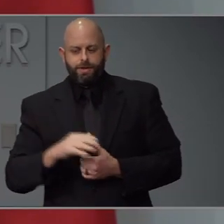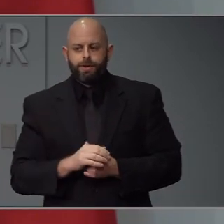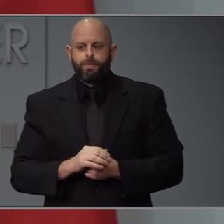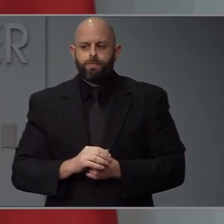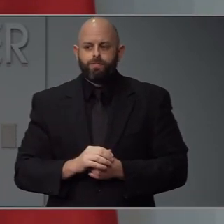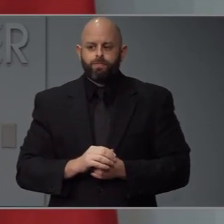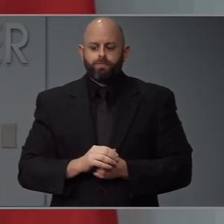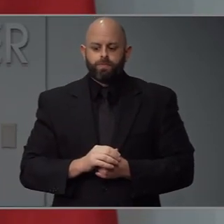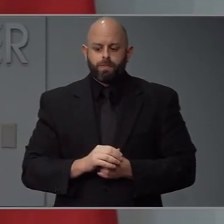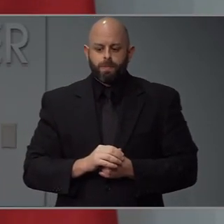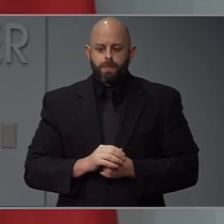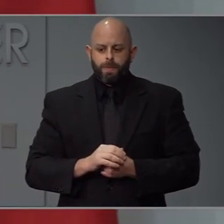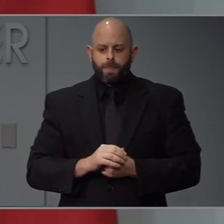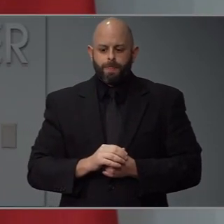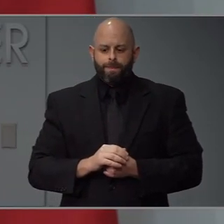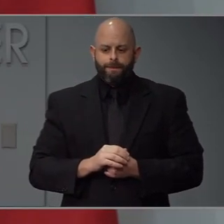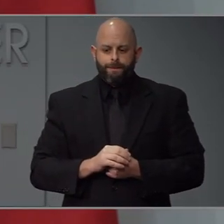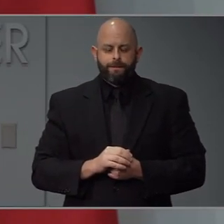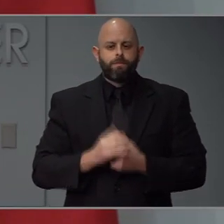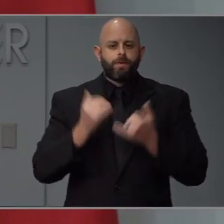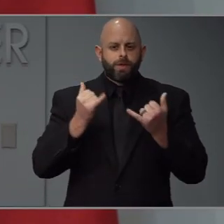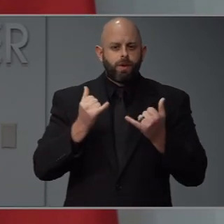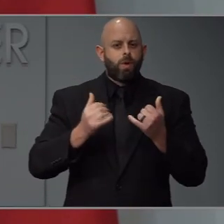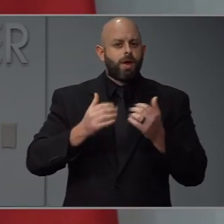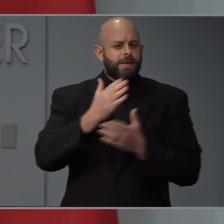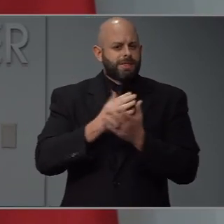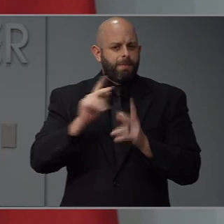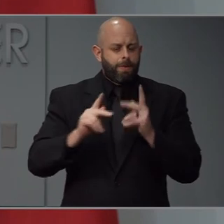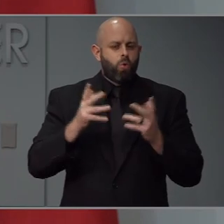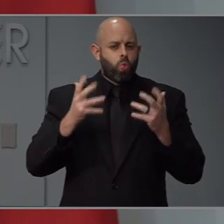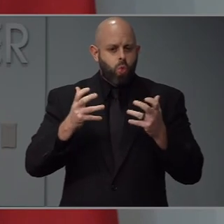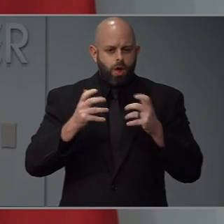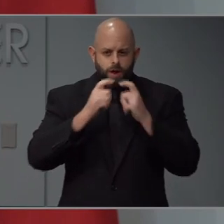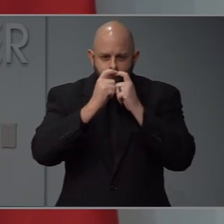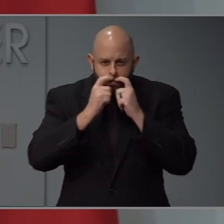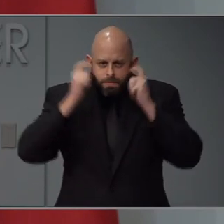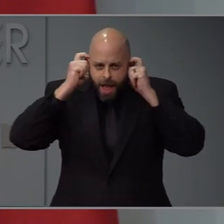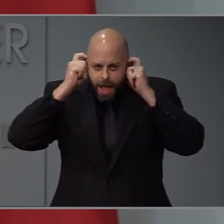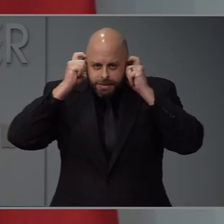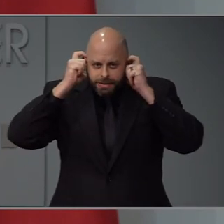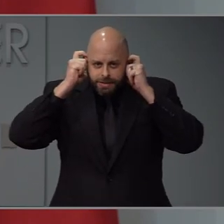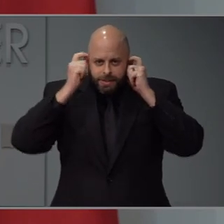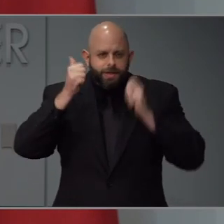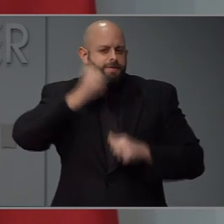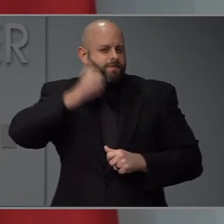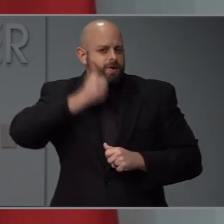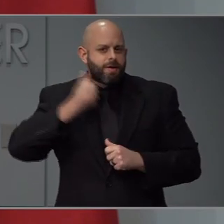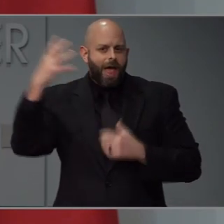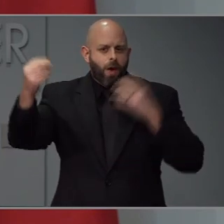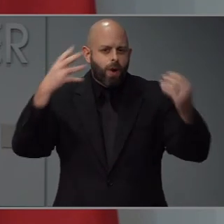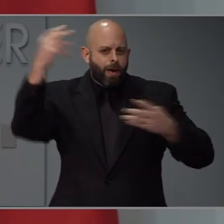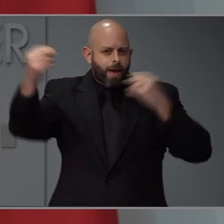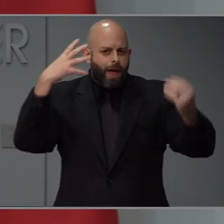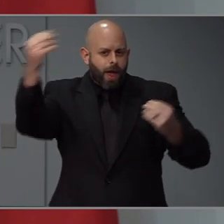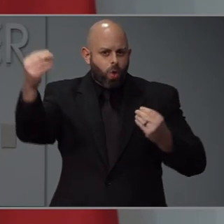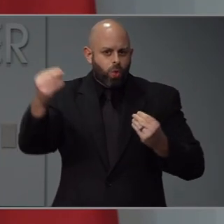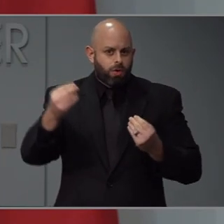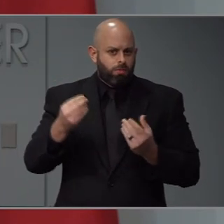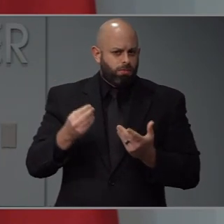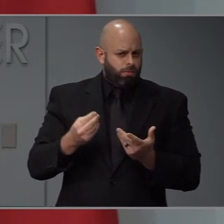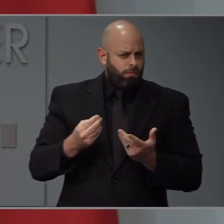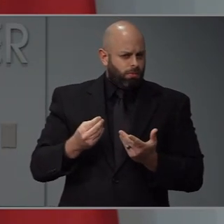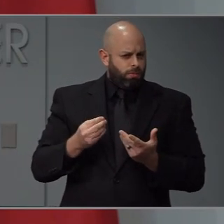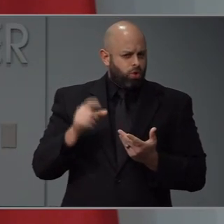encourage the general public to wear face masks. Has the state been looking into that possibility? And then why would that now